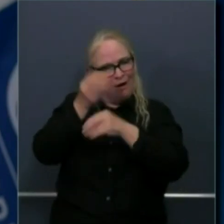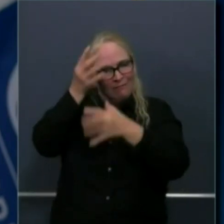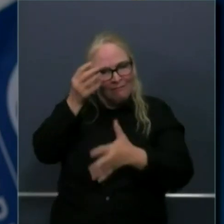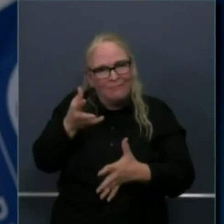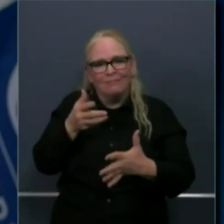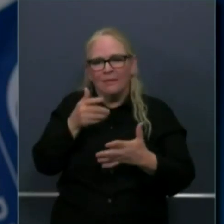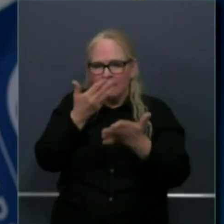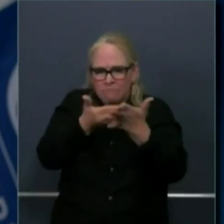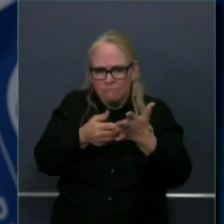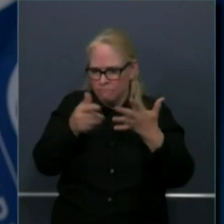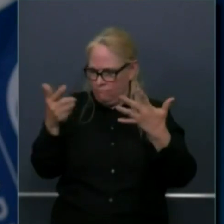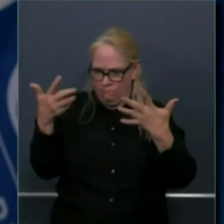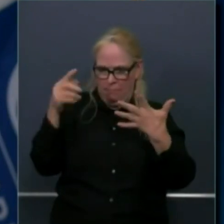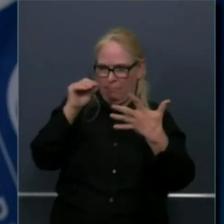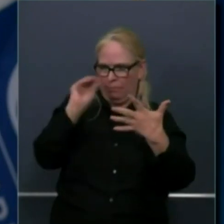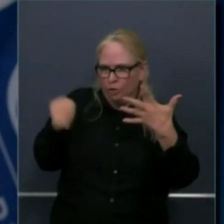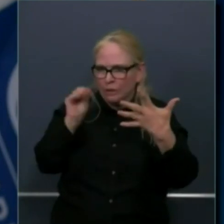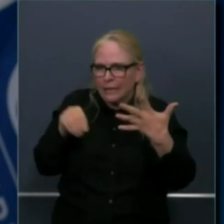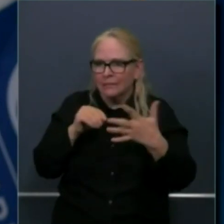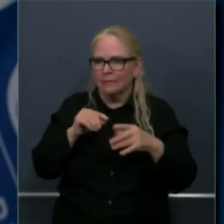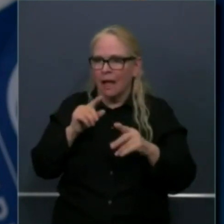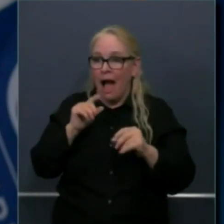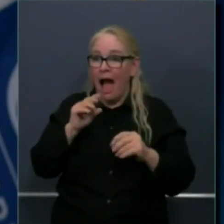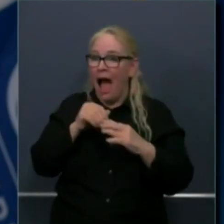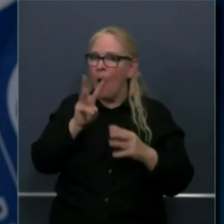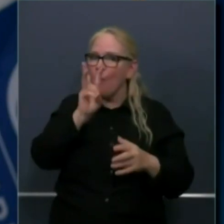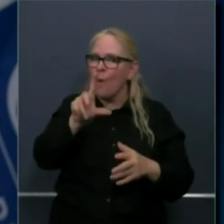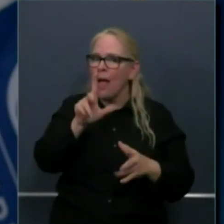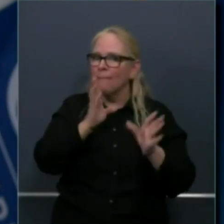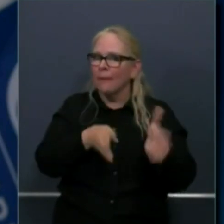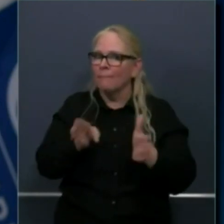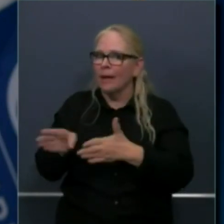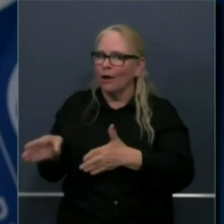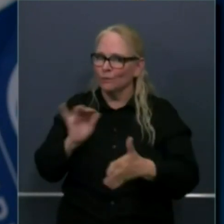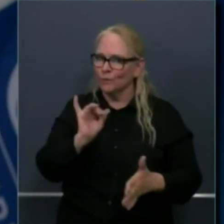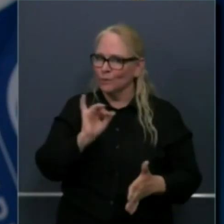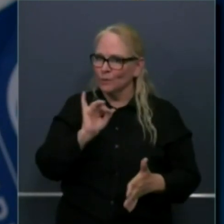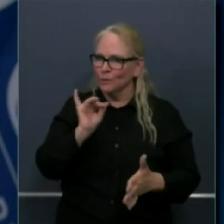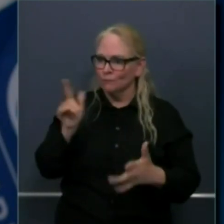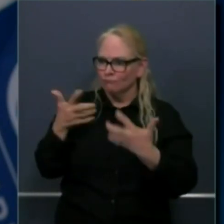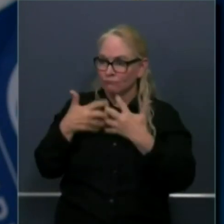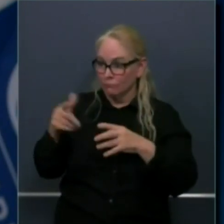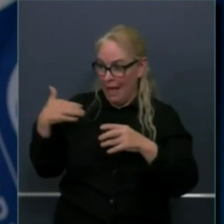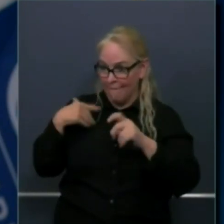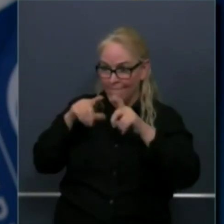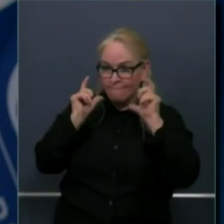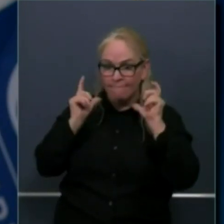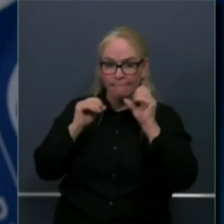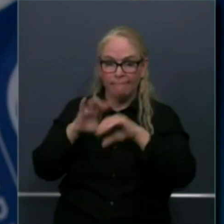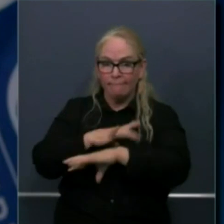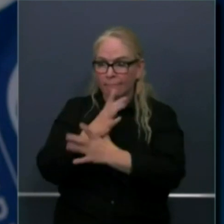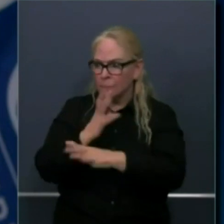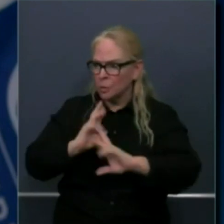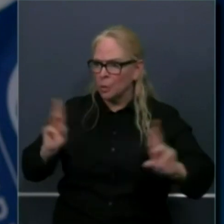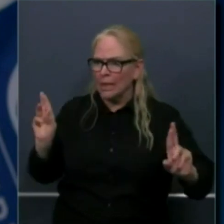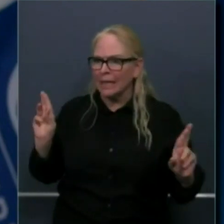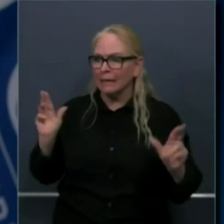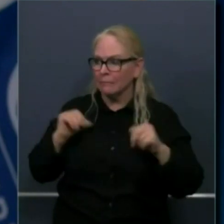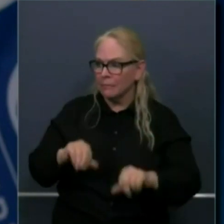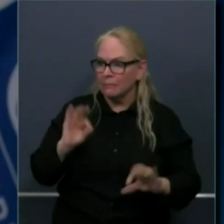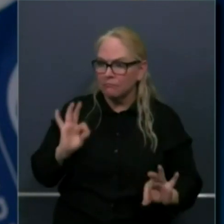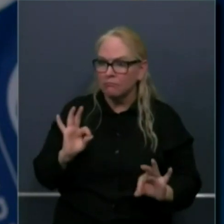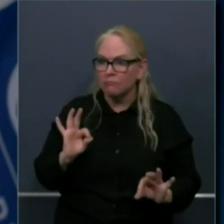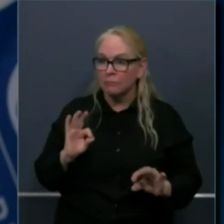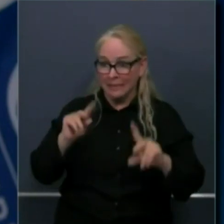and things that we've mentioned again and again including PPE, testing, contact tracing. These are three very key